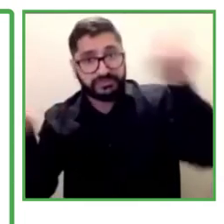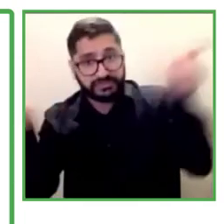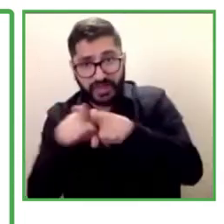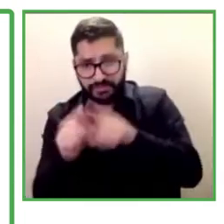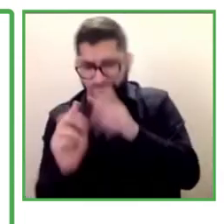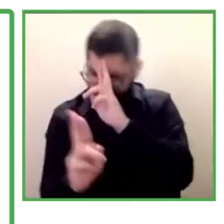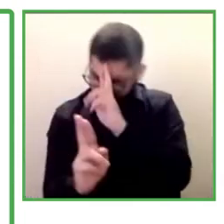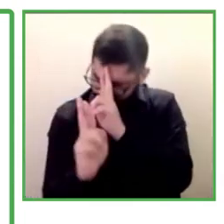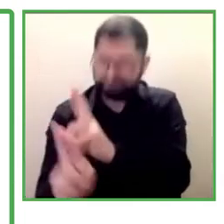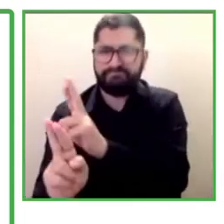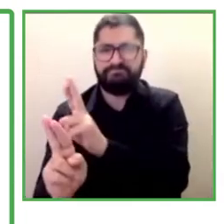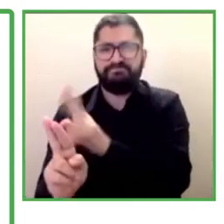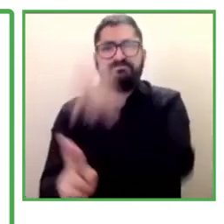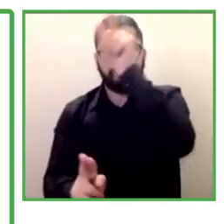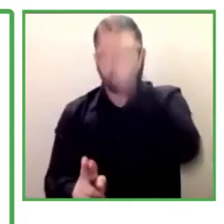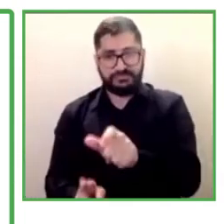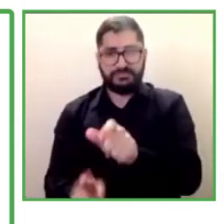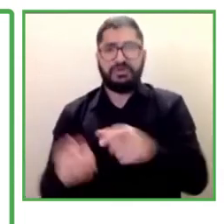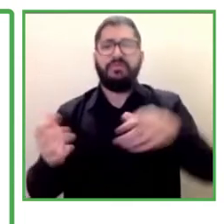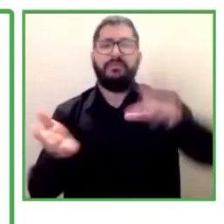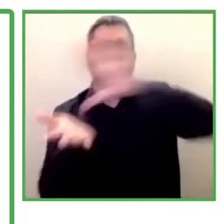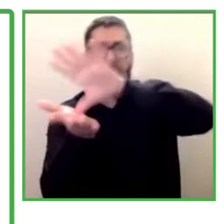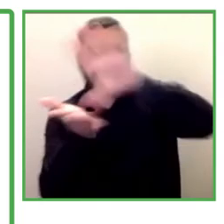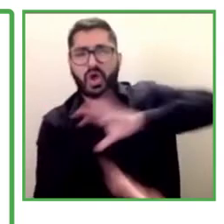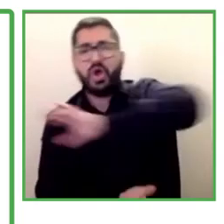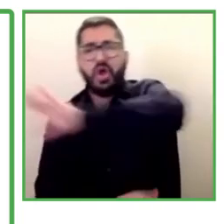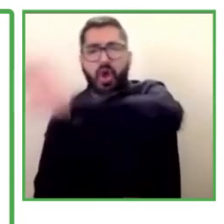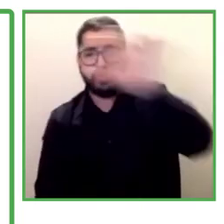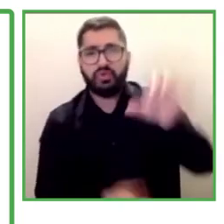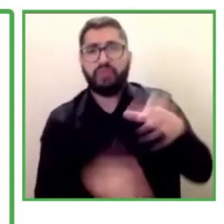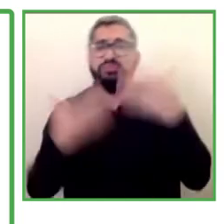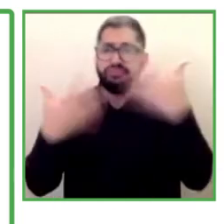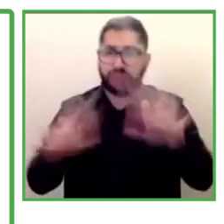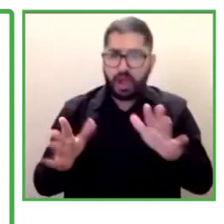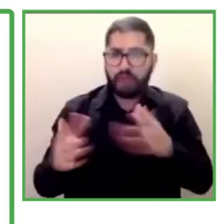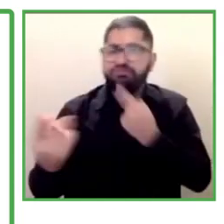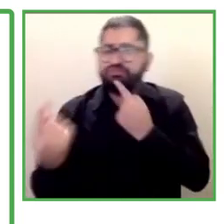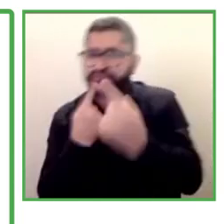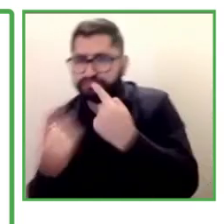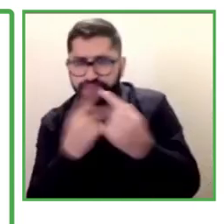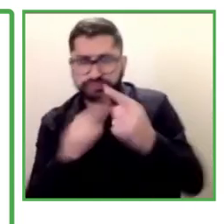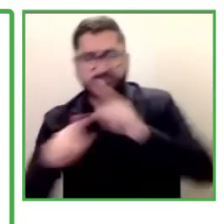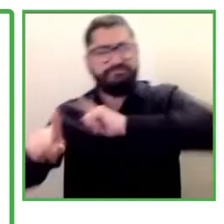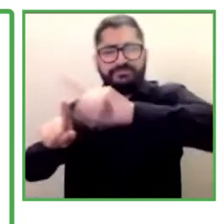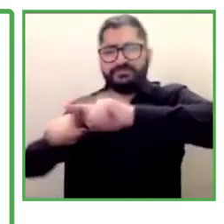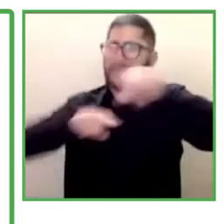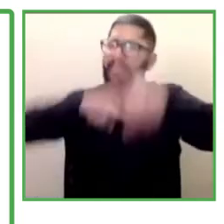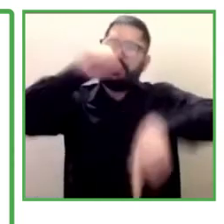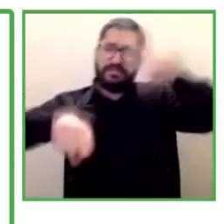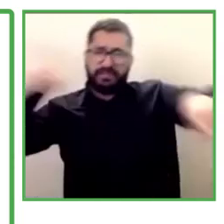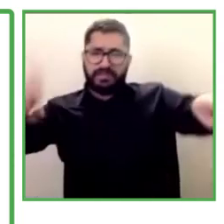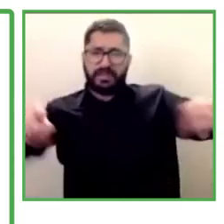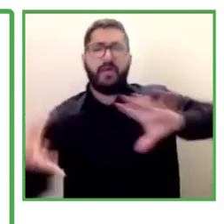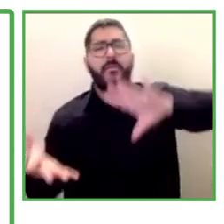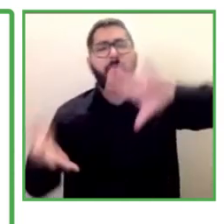respectful in arriving to a country where there were already some practices in place.